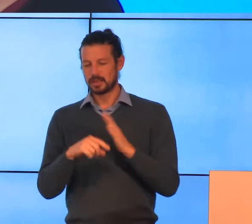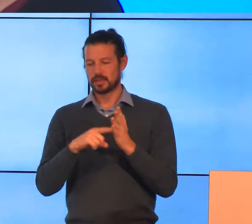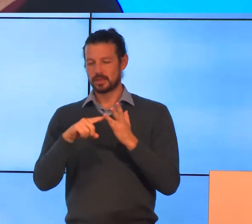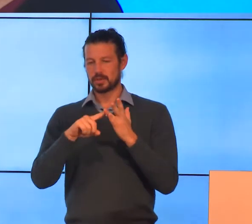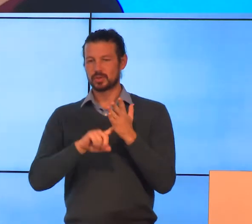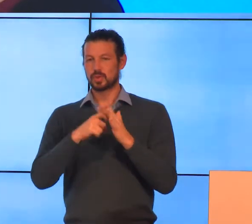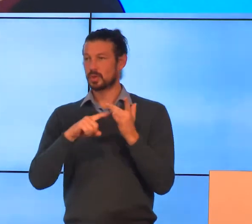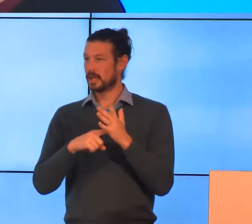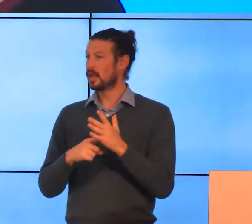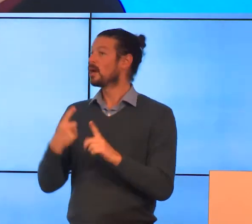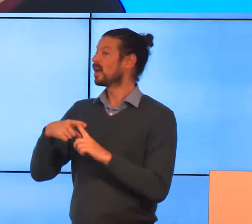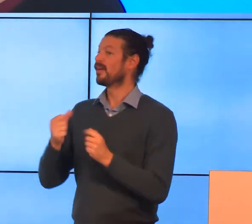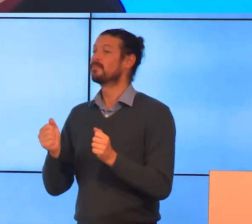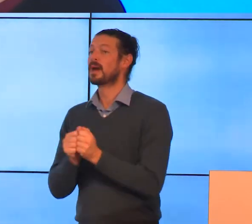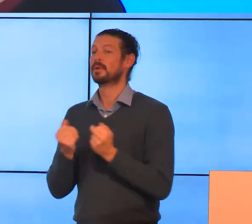wants some.